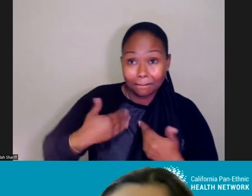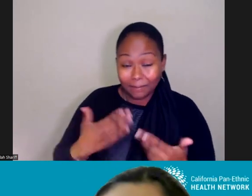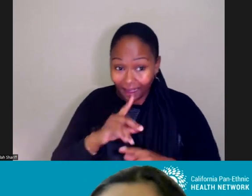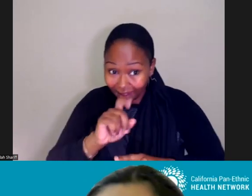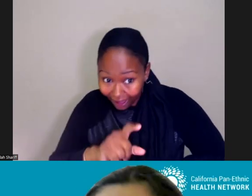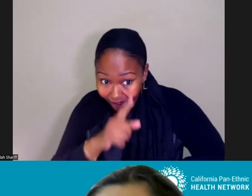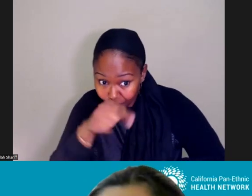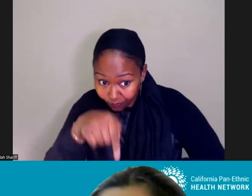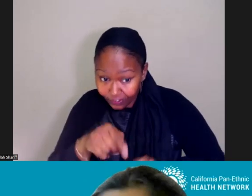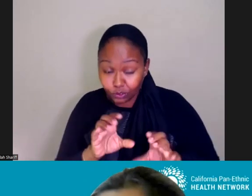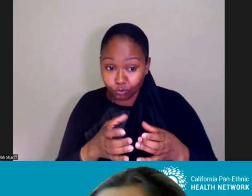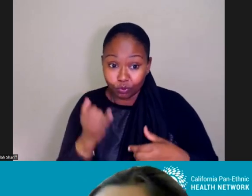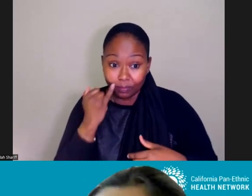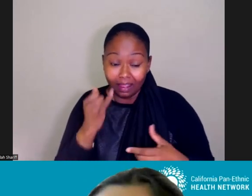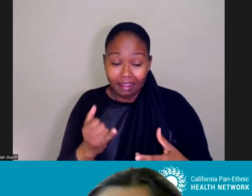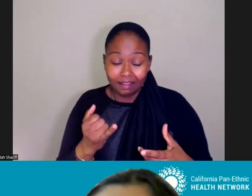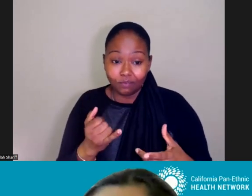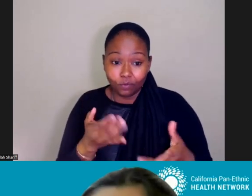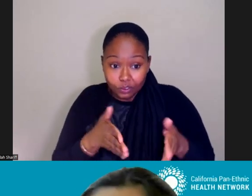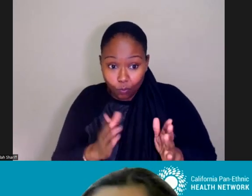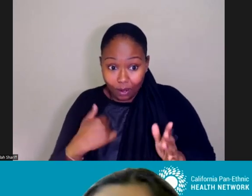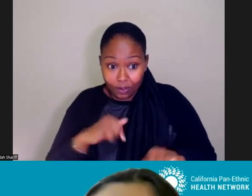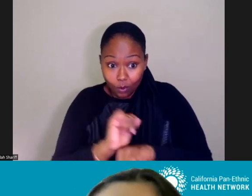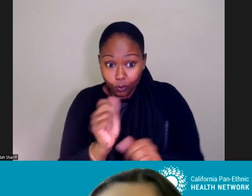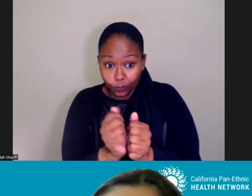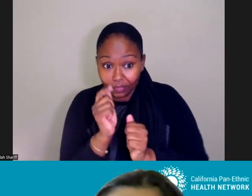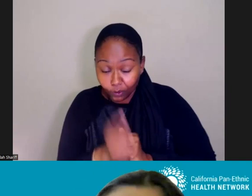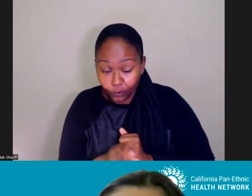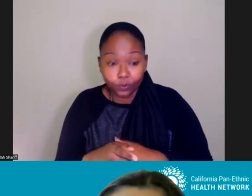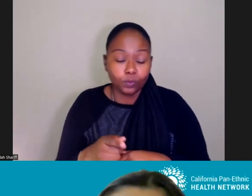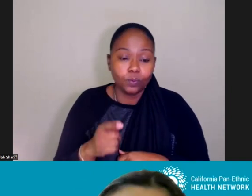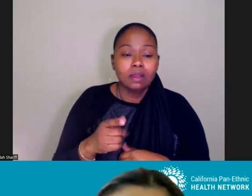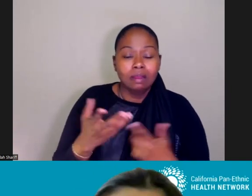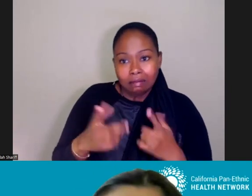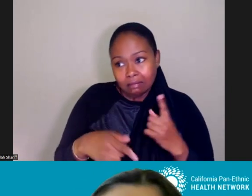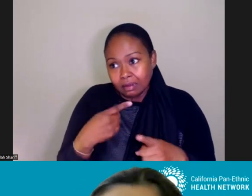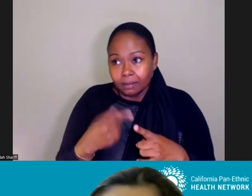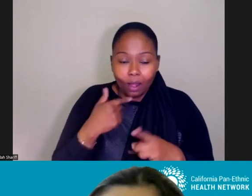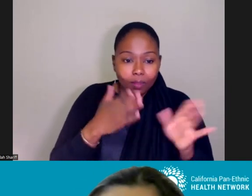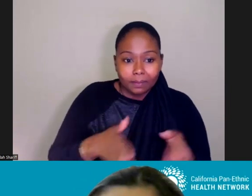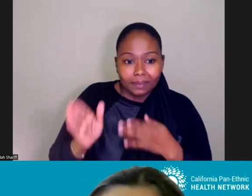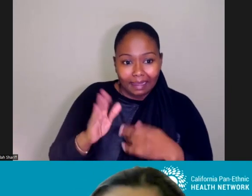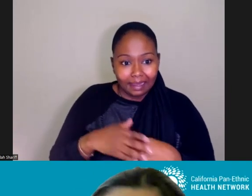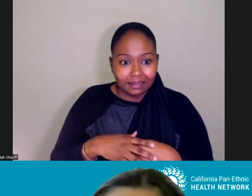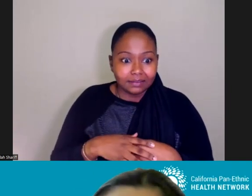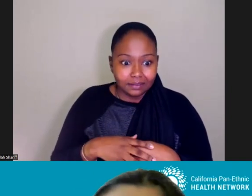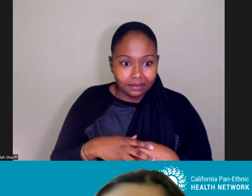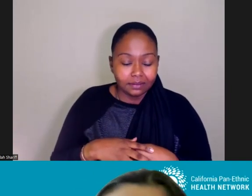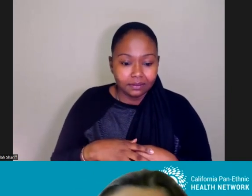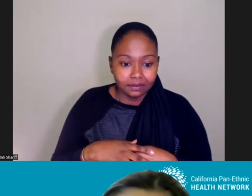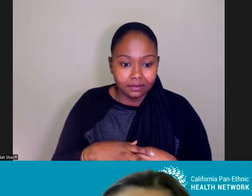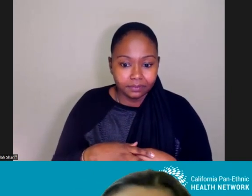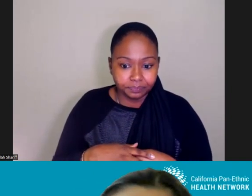this group would be if there's a way that we can work with you around really the plan, if this is passed by the voters,